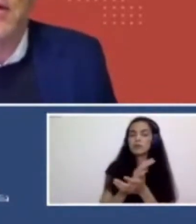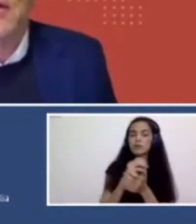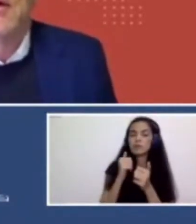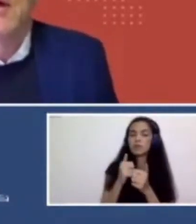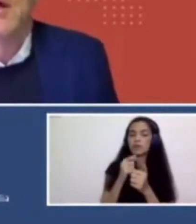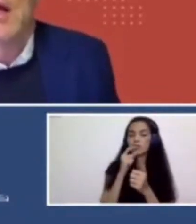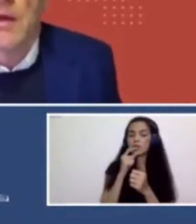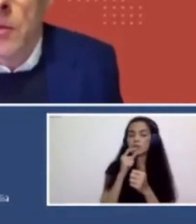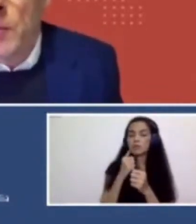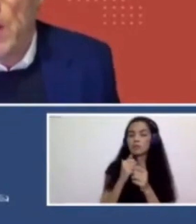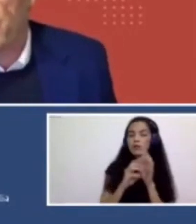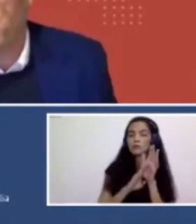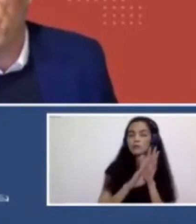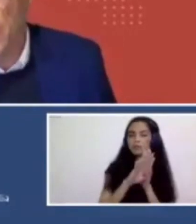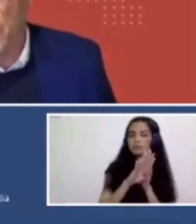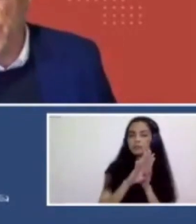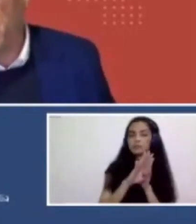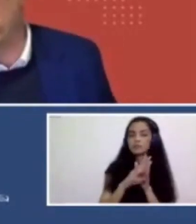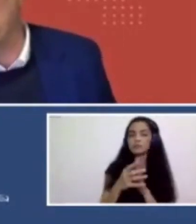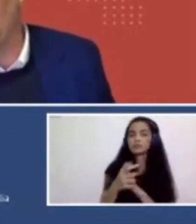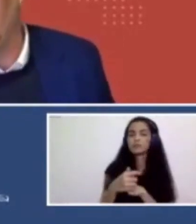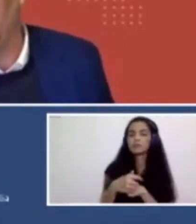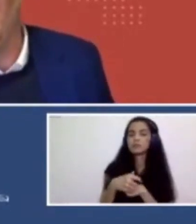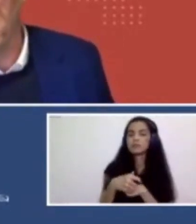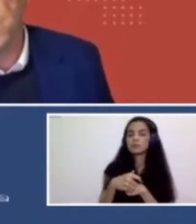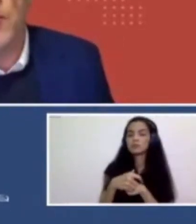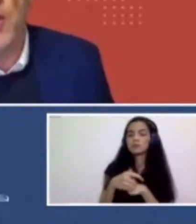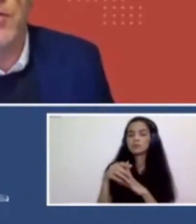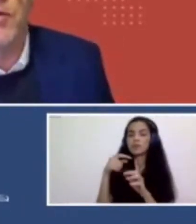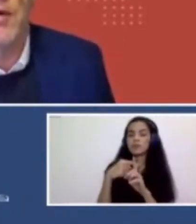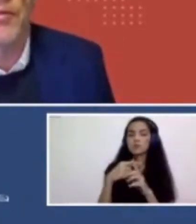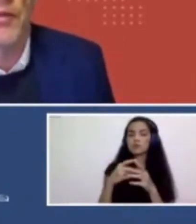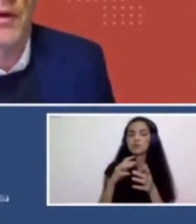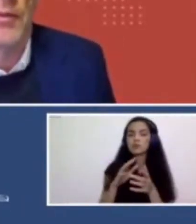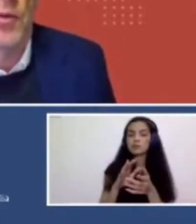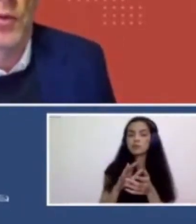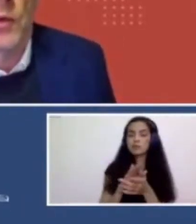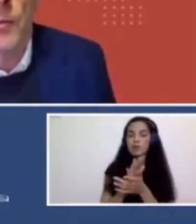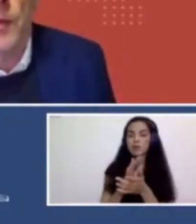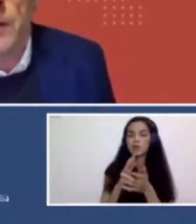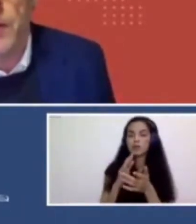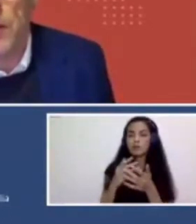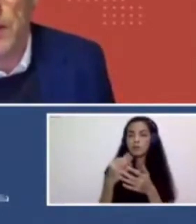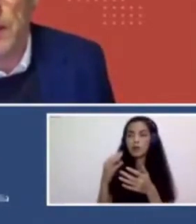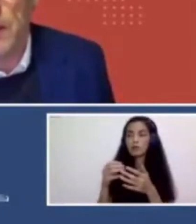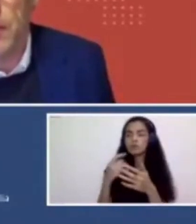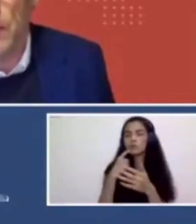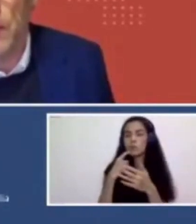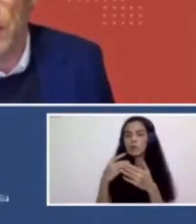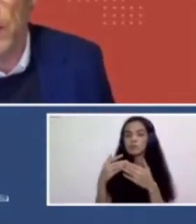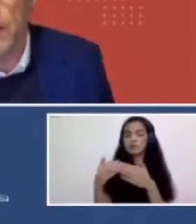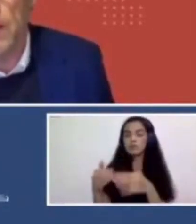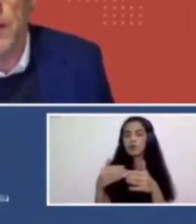and artists that were perhaps sort of, and sort of opening up new challenging modes. Um, but, but, and clearly it's sort of